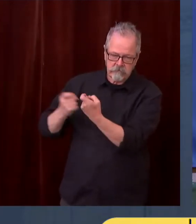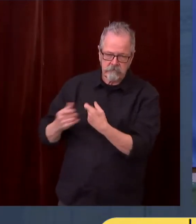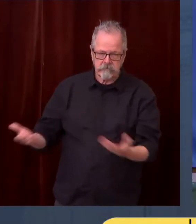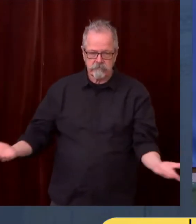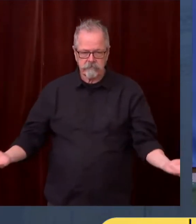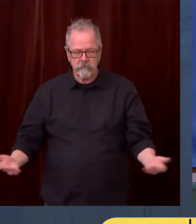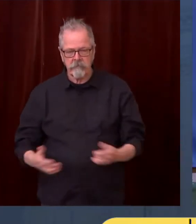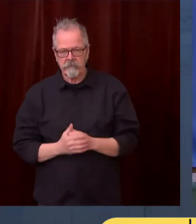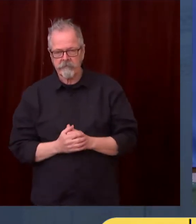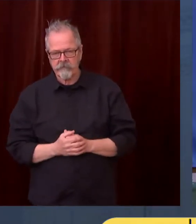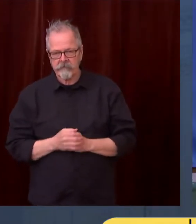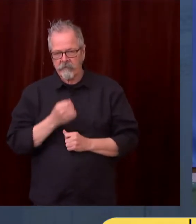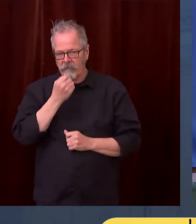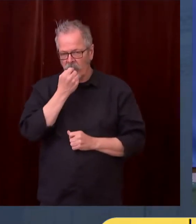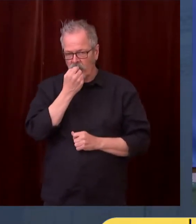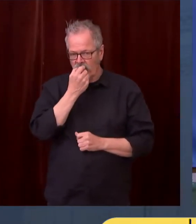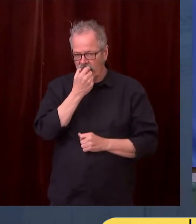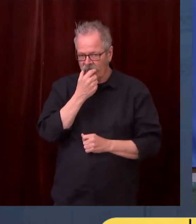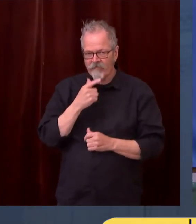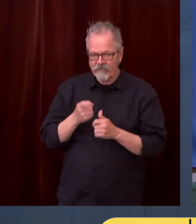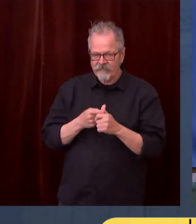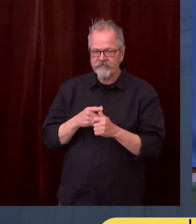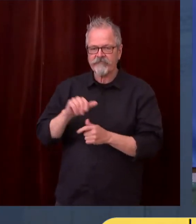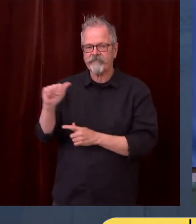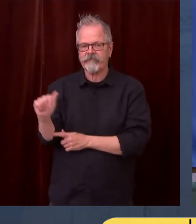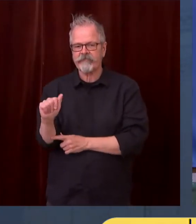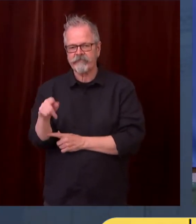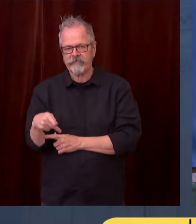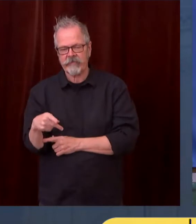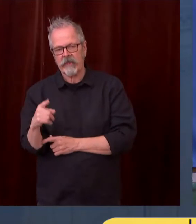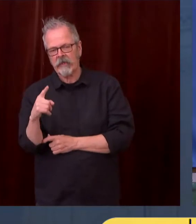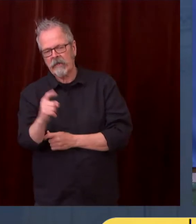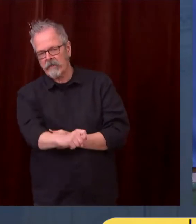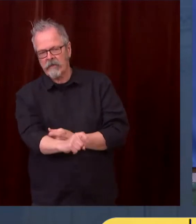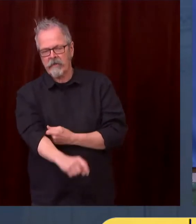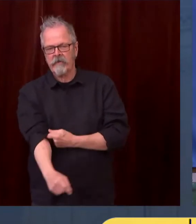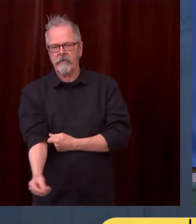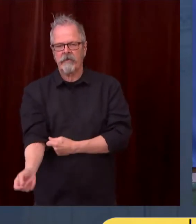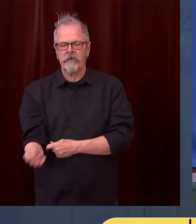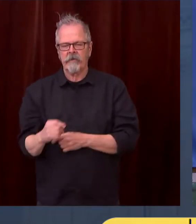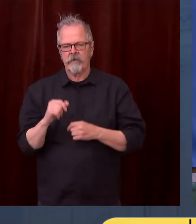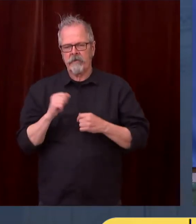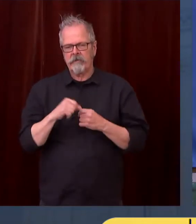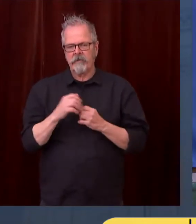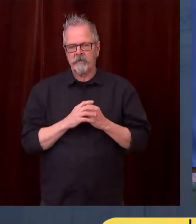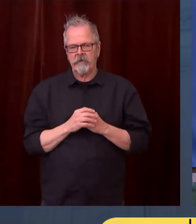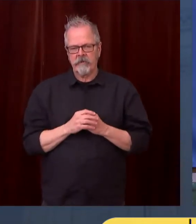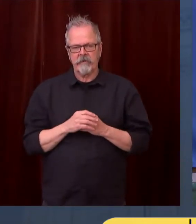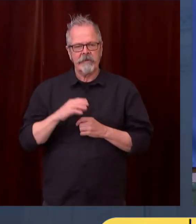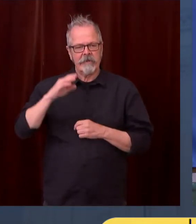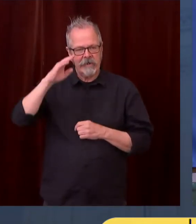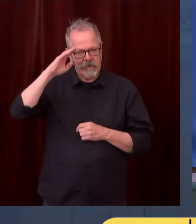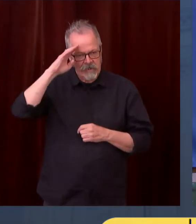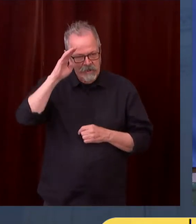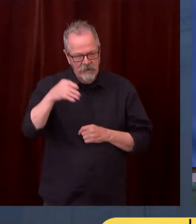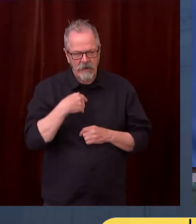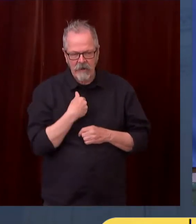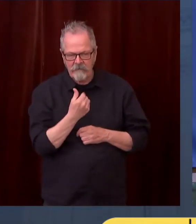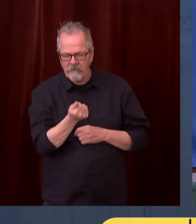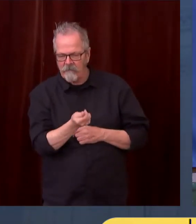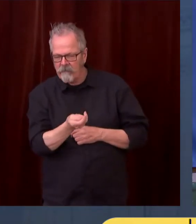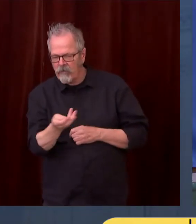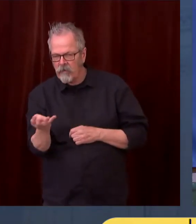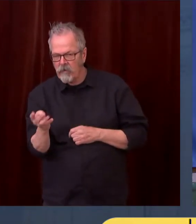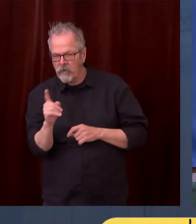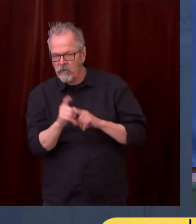First, we'll go to Rachel LaCroix. You may be. Go ahead, Rachel. A few questions. First, either the governor or